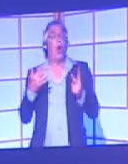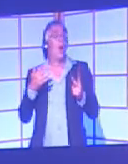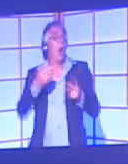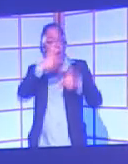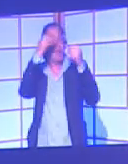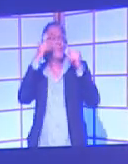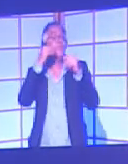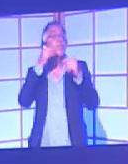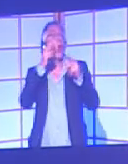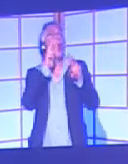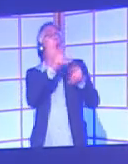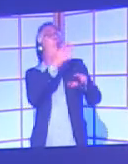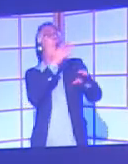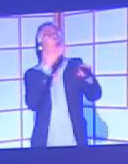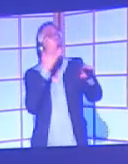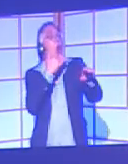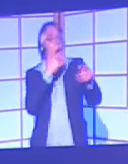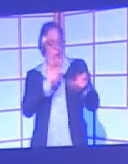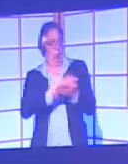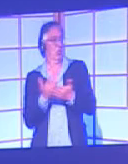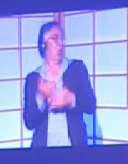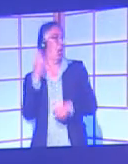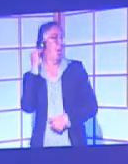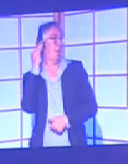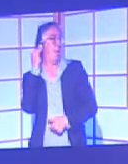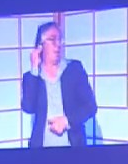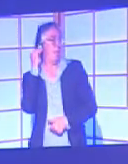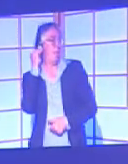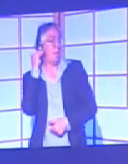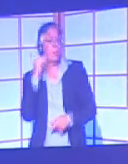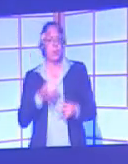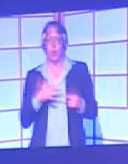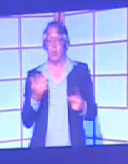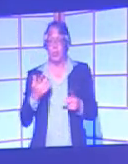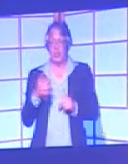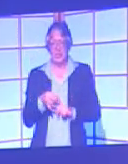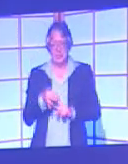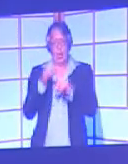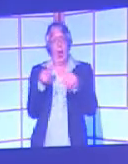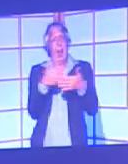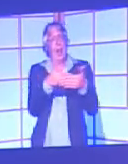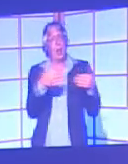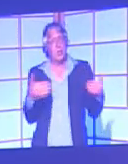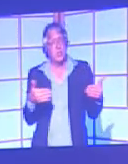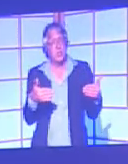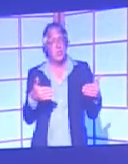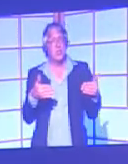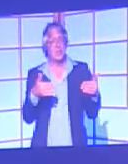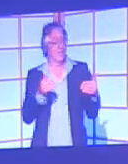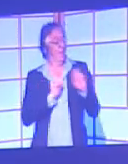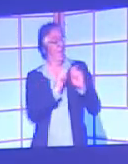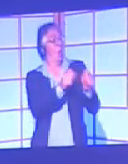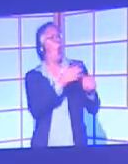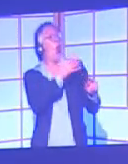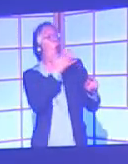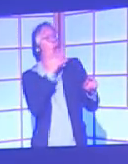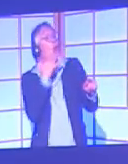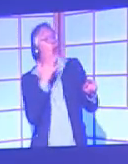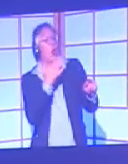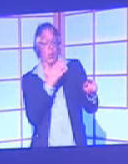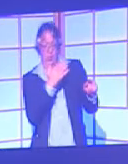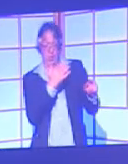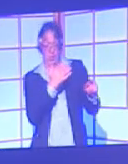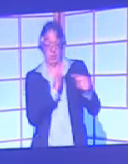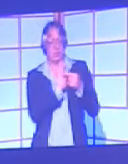as well as numerous tablet and mobile applications. There are even special languages that assign different shapes to different colours, such as the ColorAd system